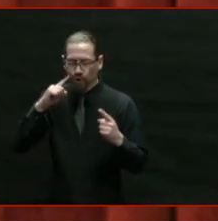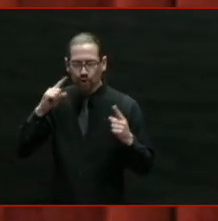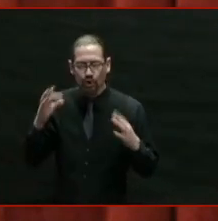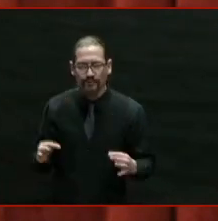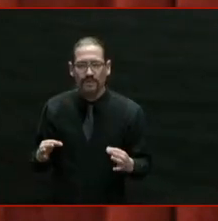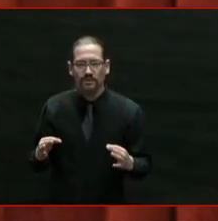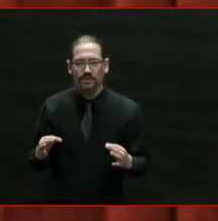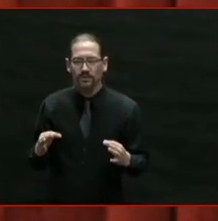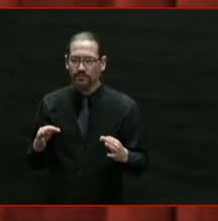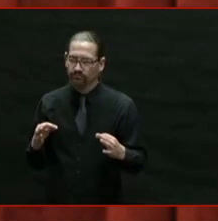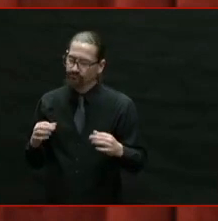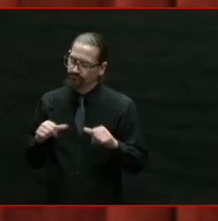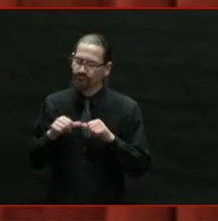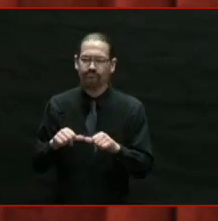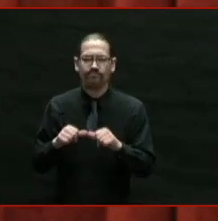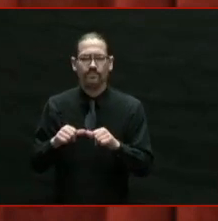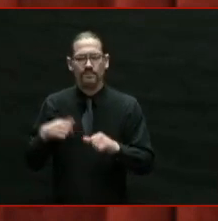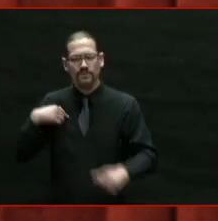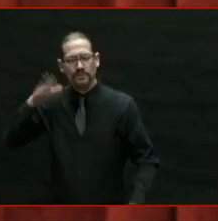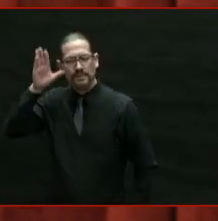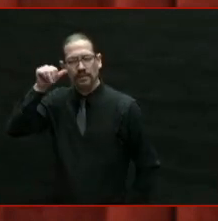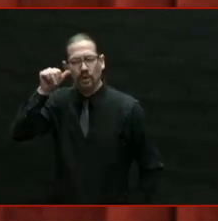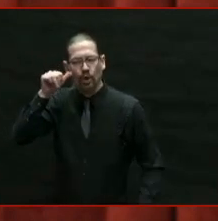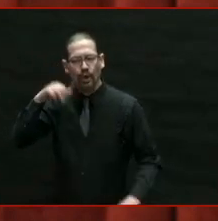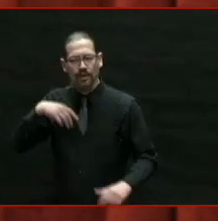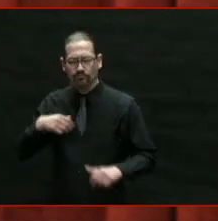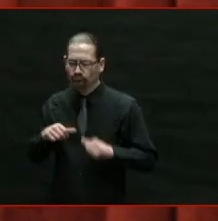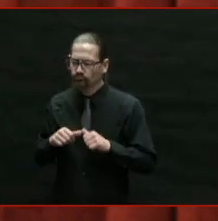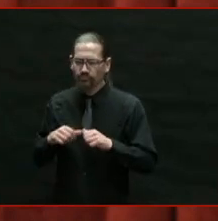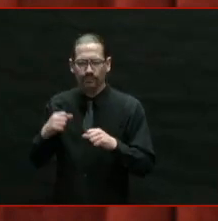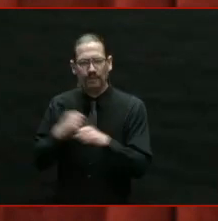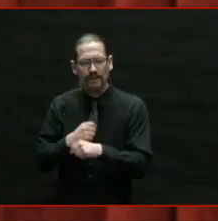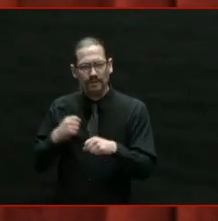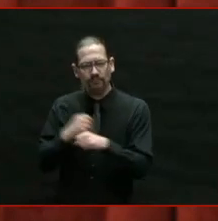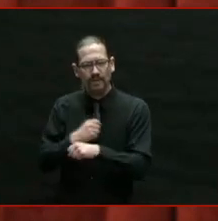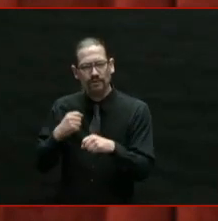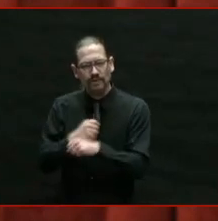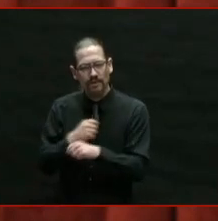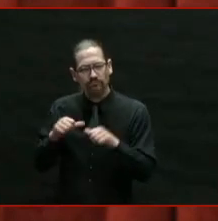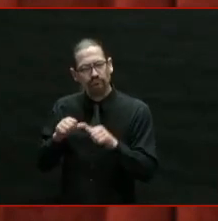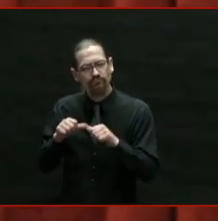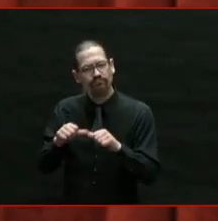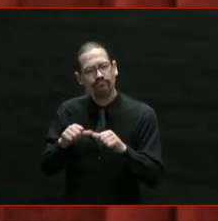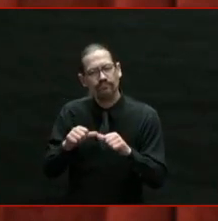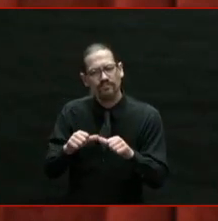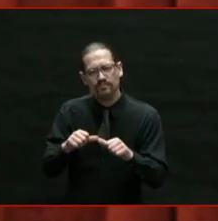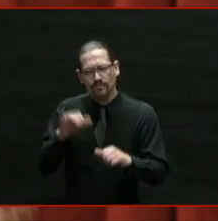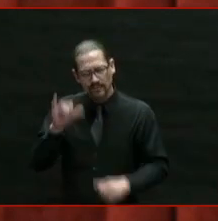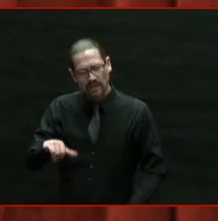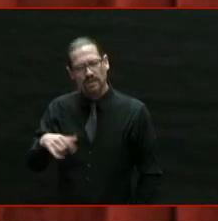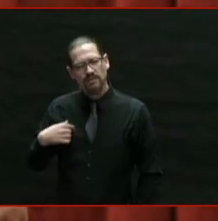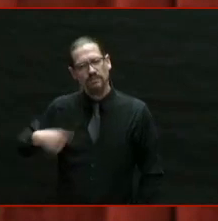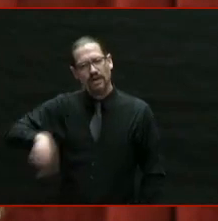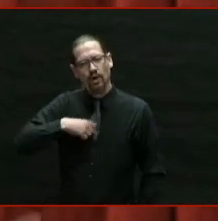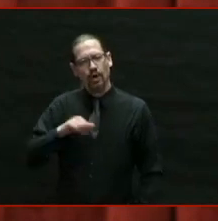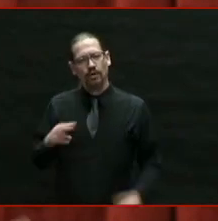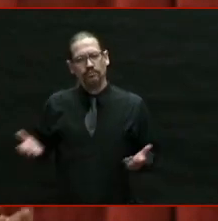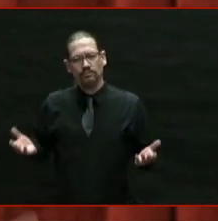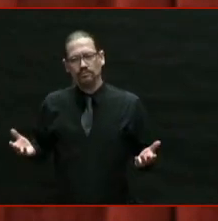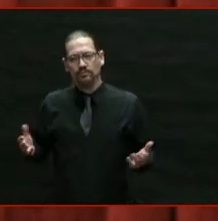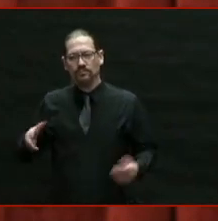fortitude, which is what carried us from some of the darkest,